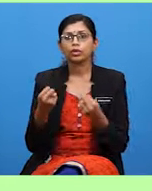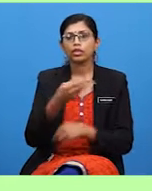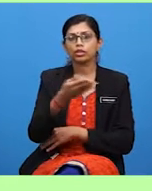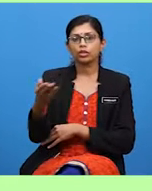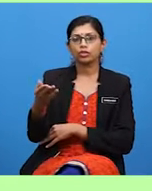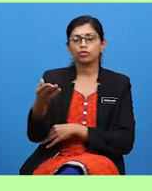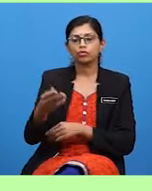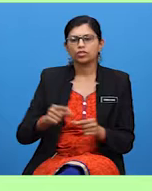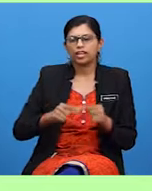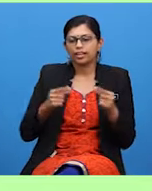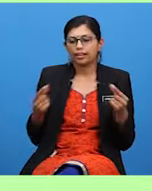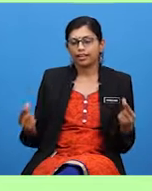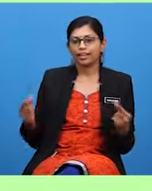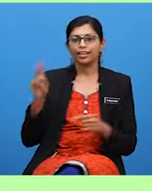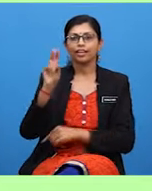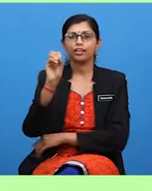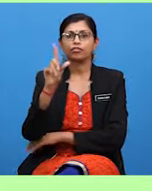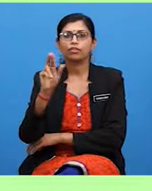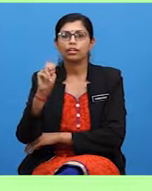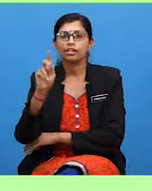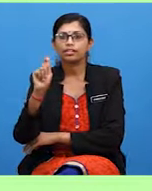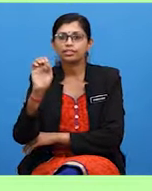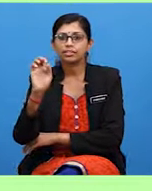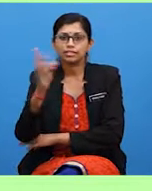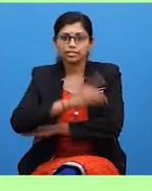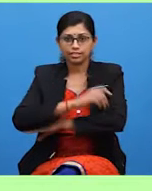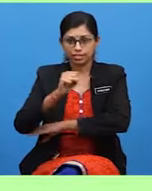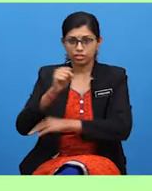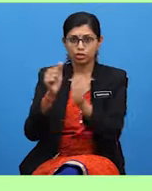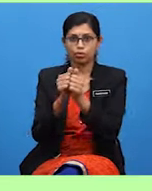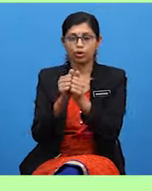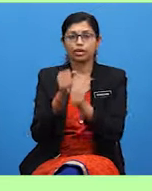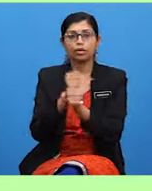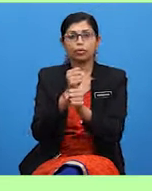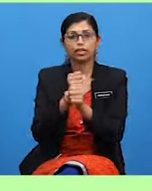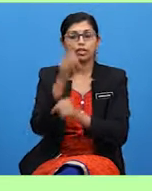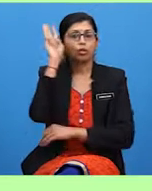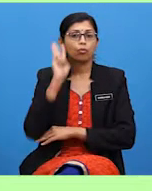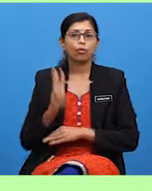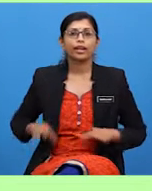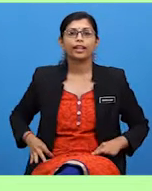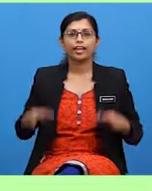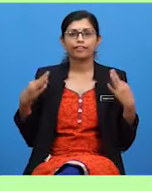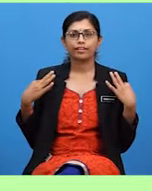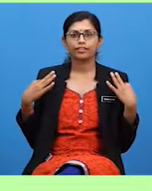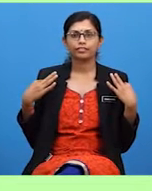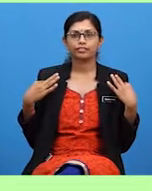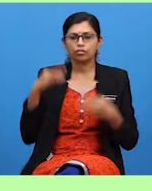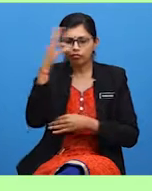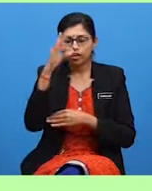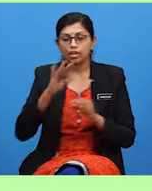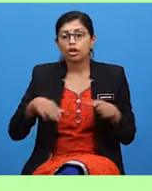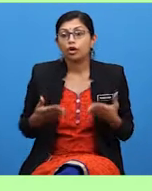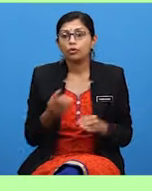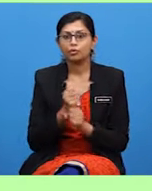for these great volunteer days. Work with wildlife. Find out what's it like to